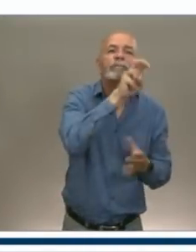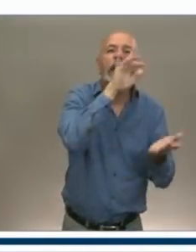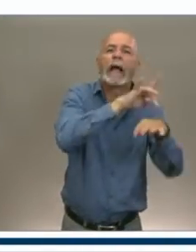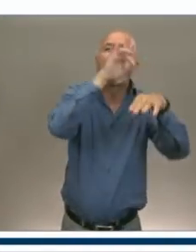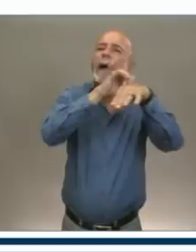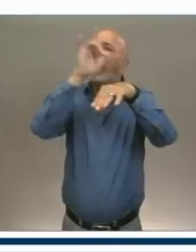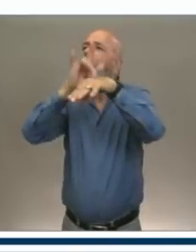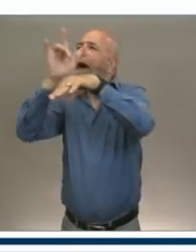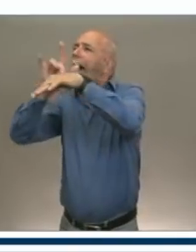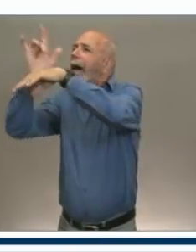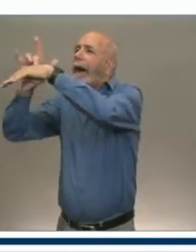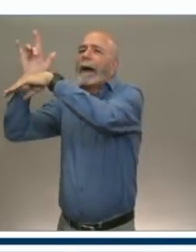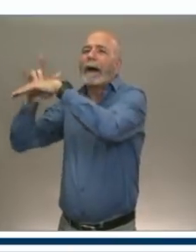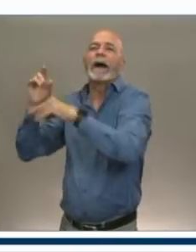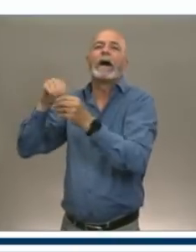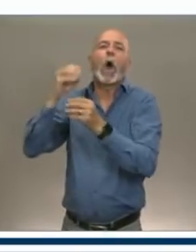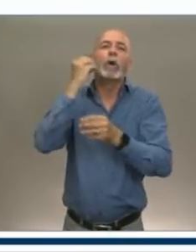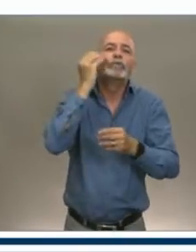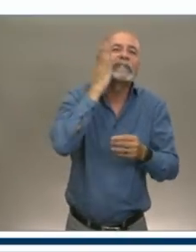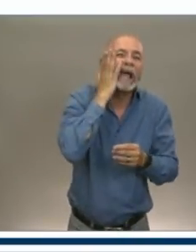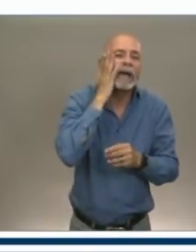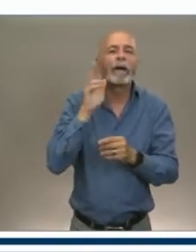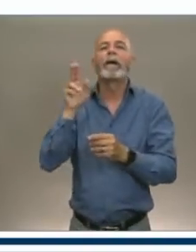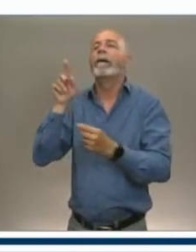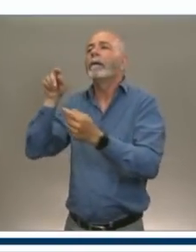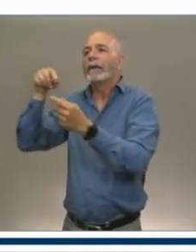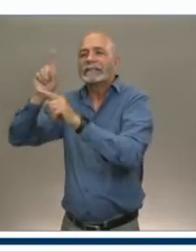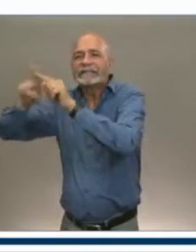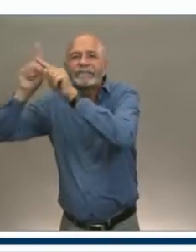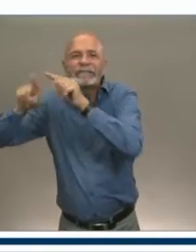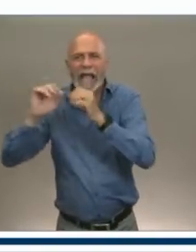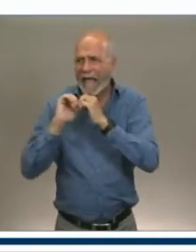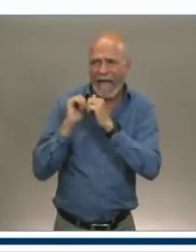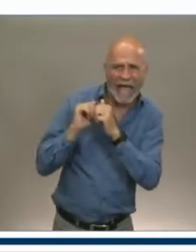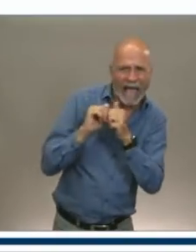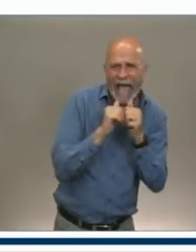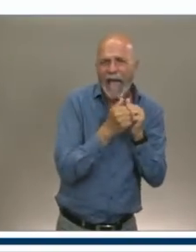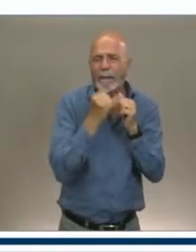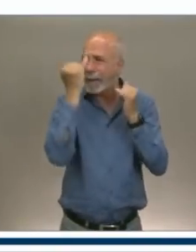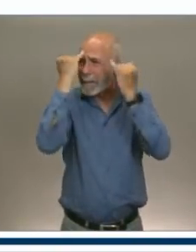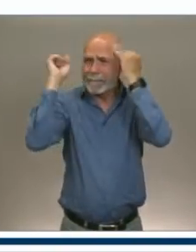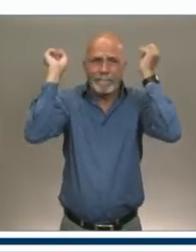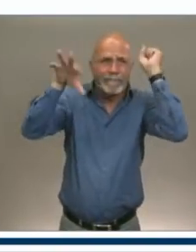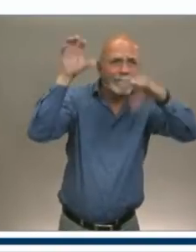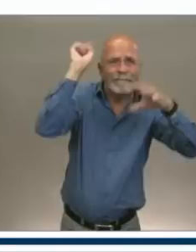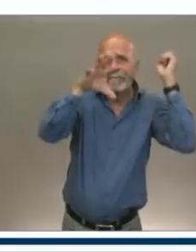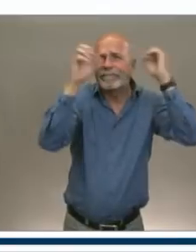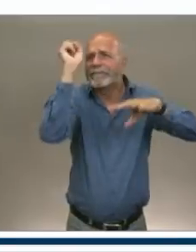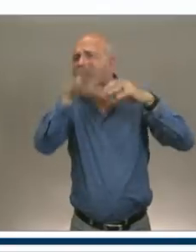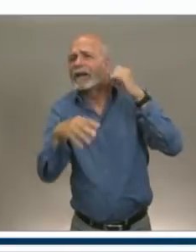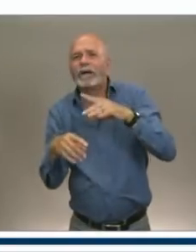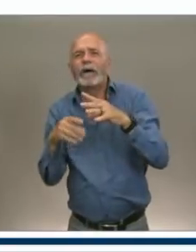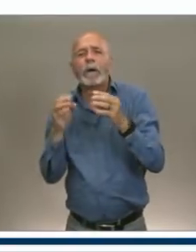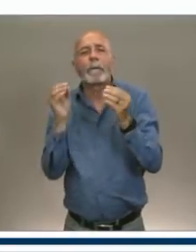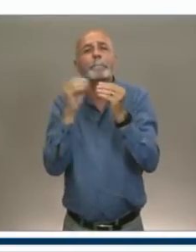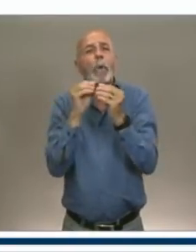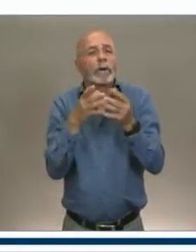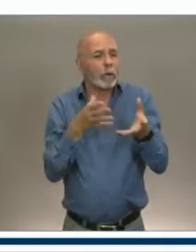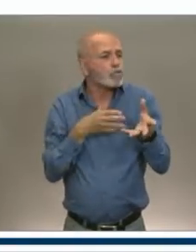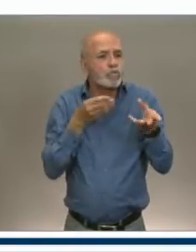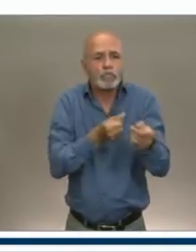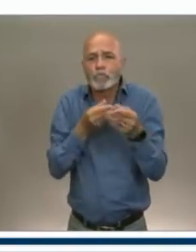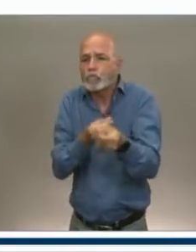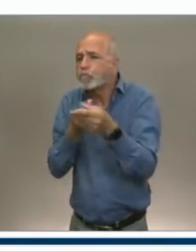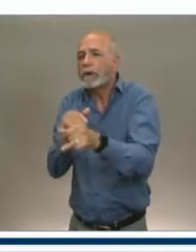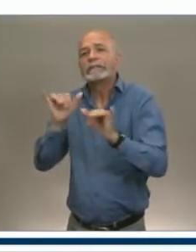accommodations sector, and how can we get, you know, more spend happening to our restaurants and other